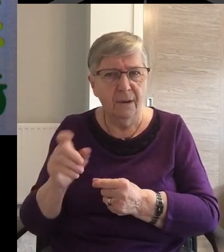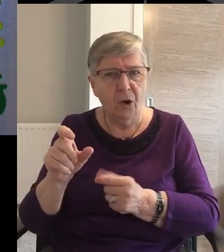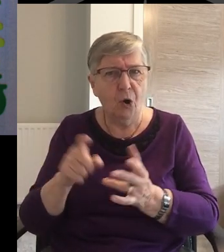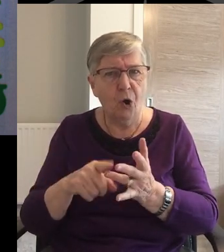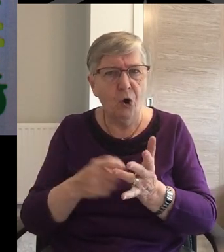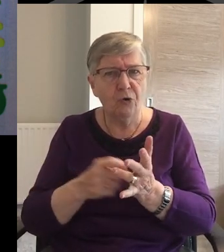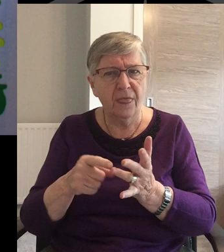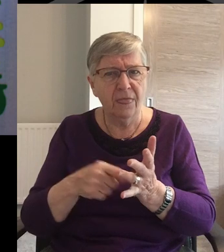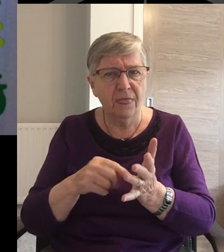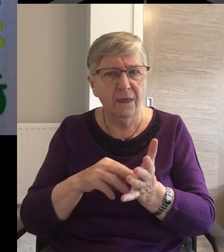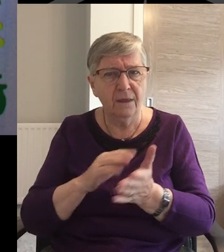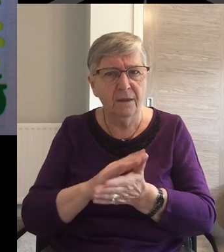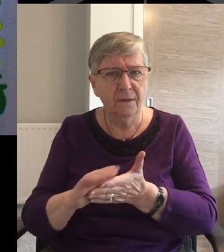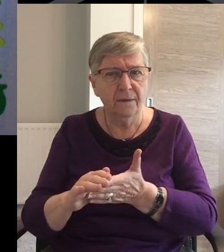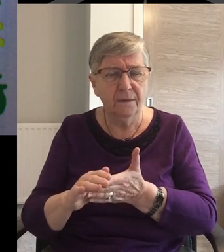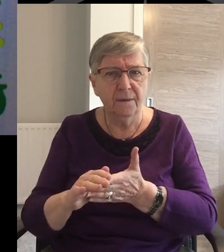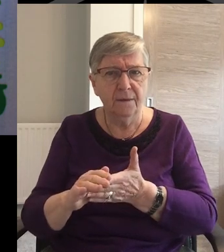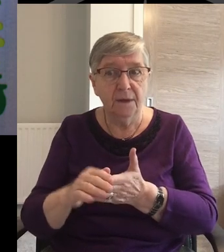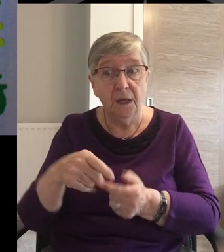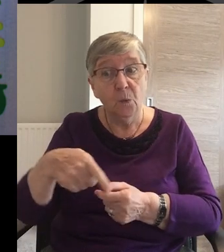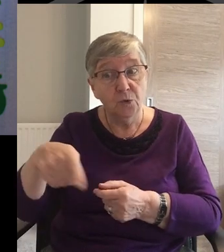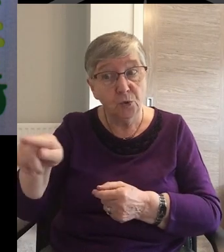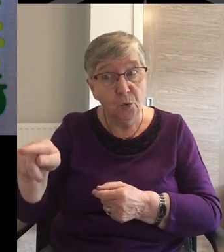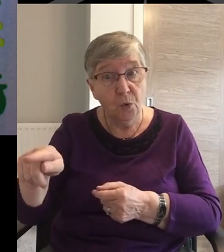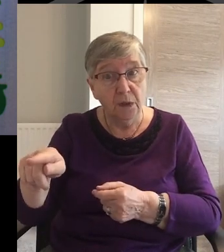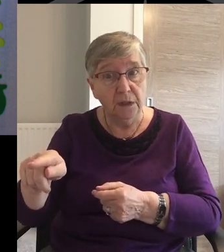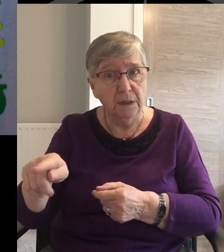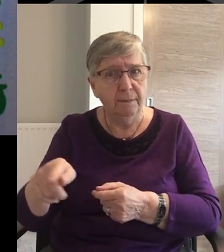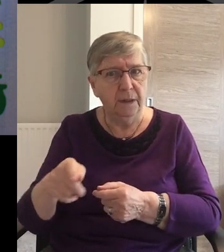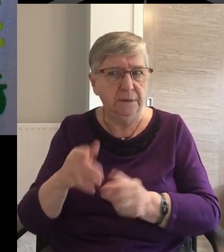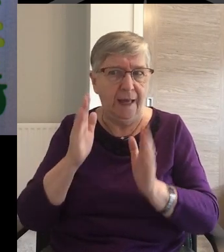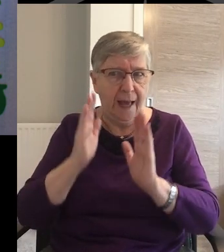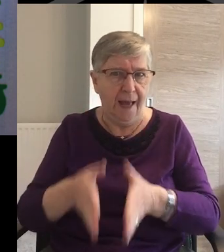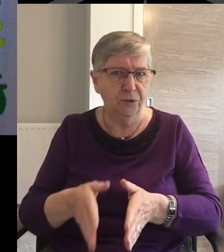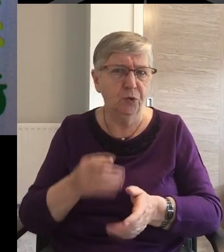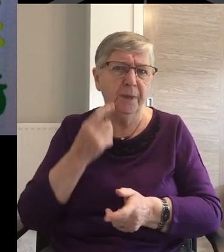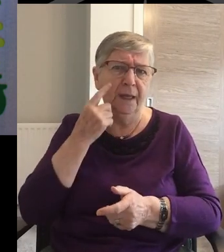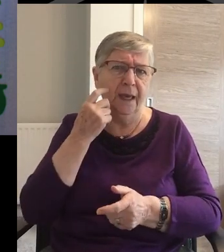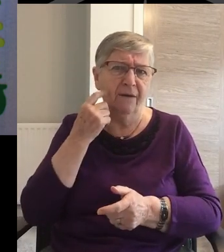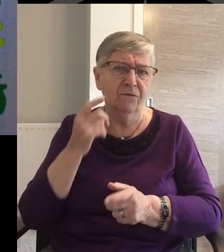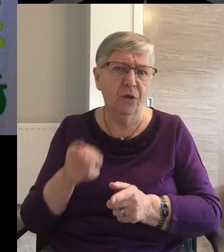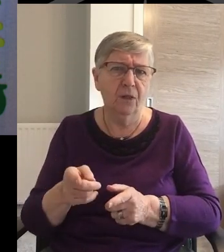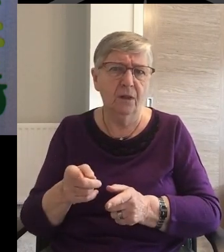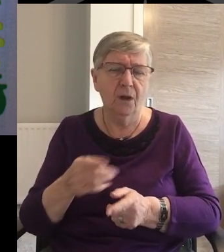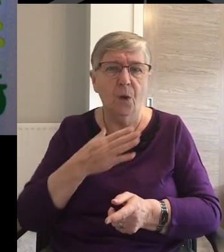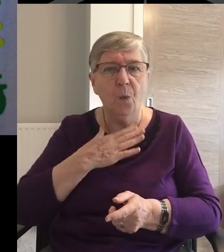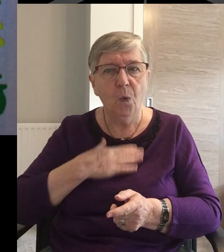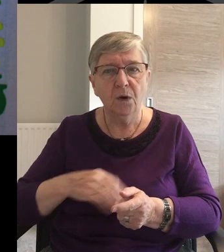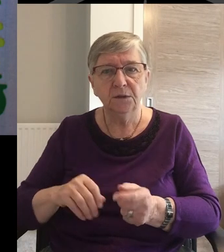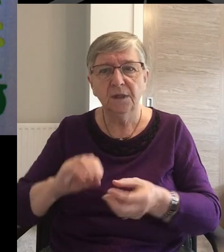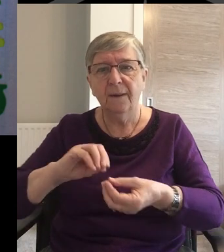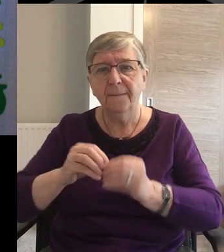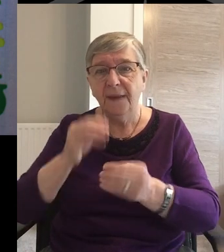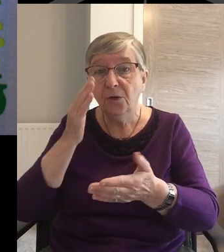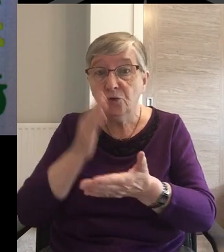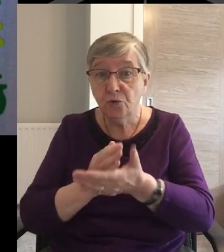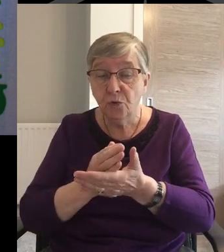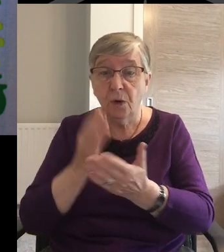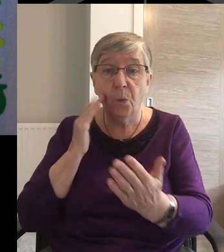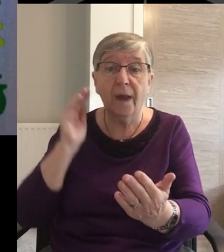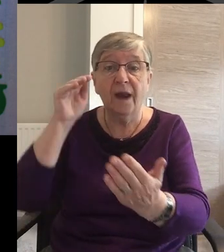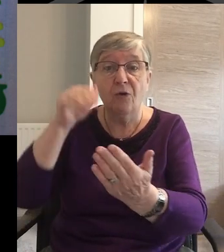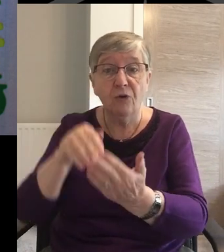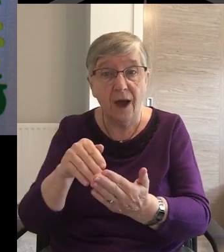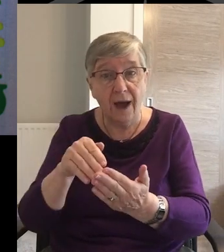He was going to Corinth But walking on eggshells He wanted to make sure That by the time he arrives in